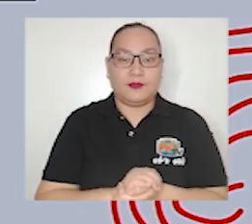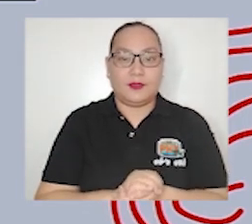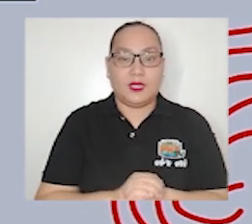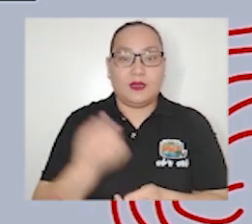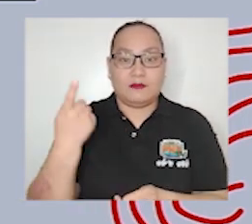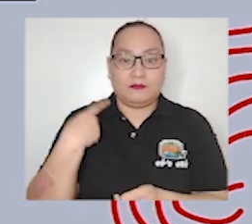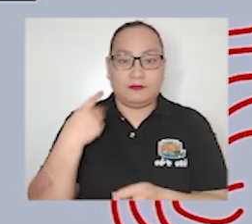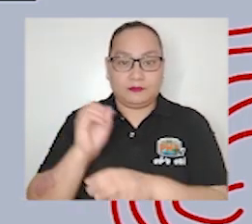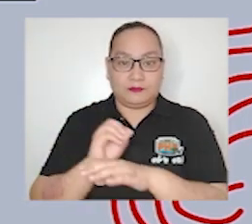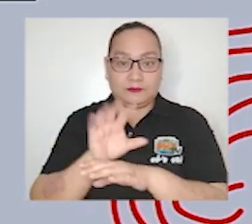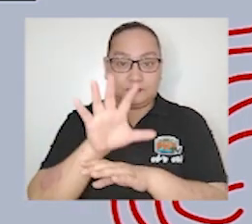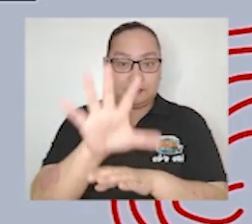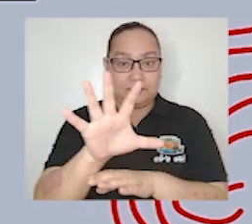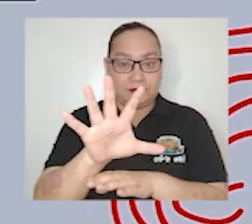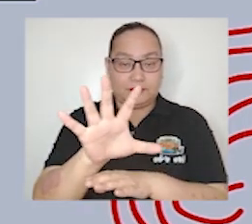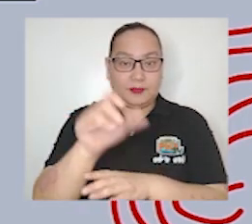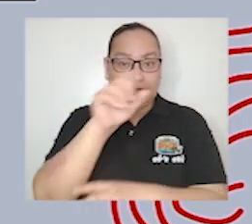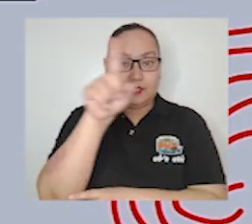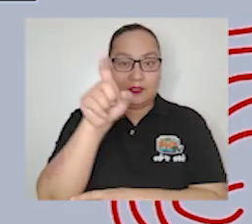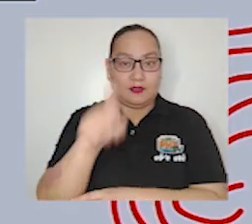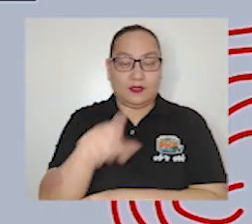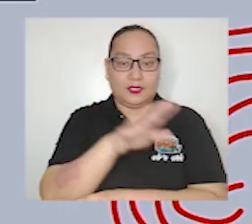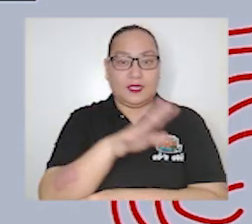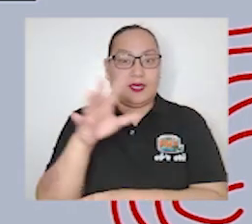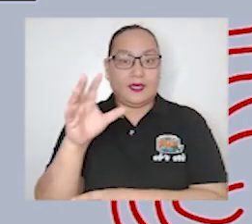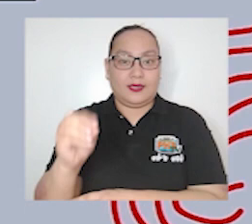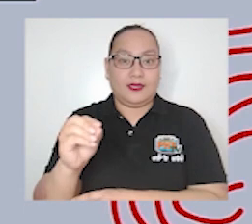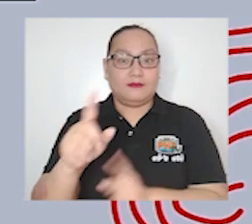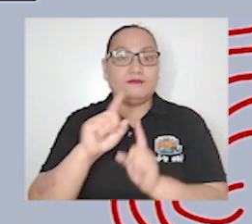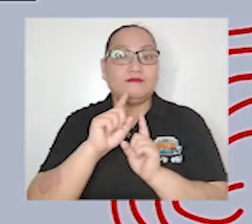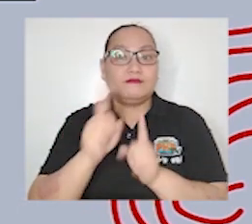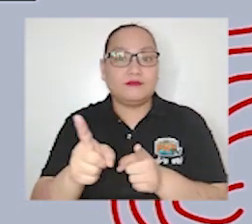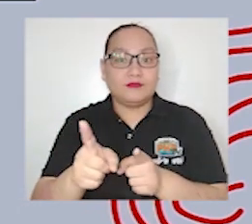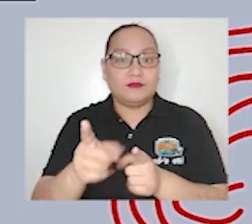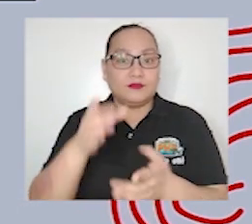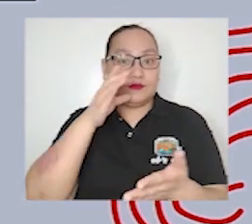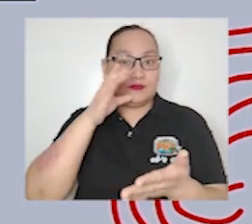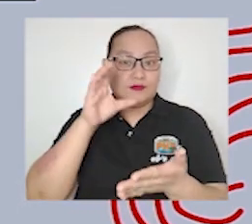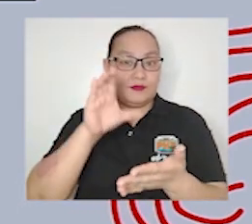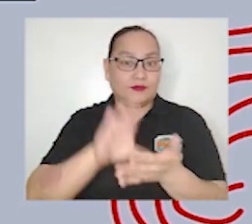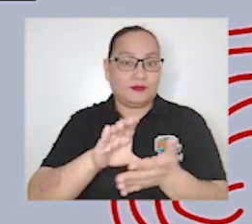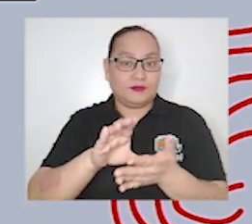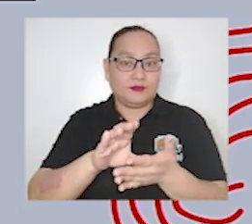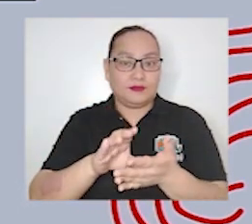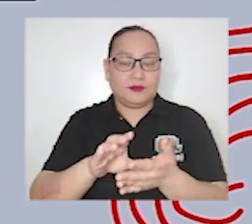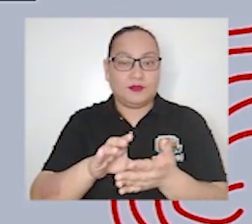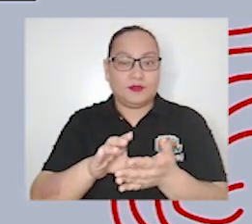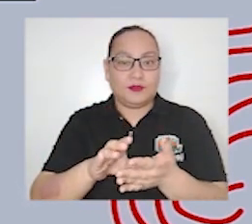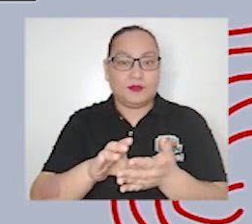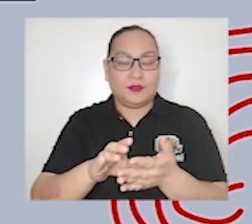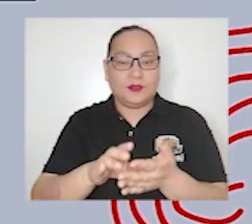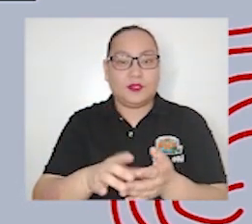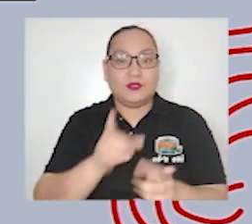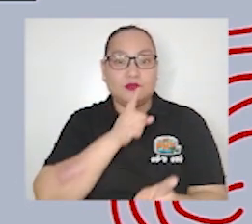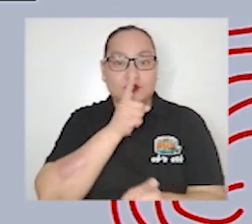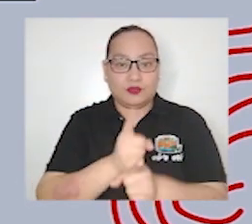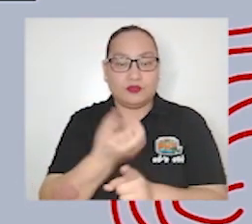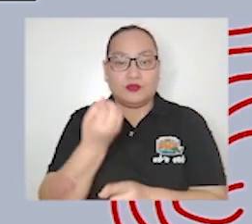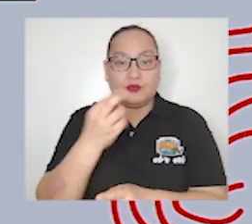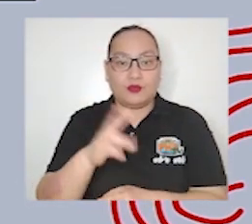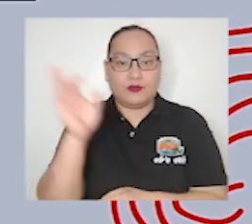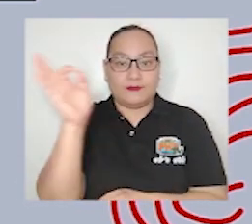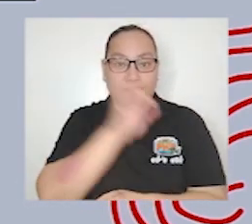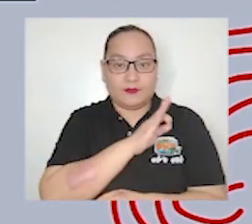going to flash questions and you're going to answer by commenting true or false in the comment